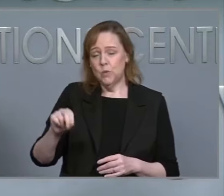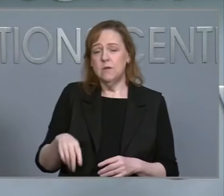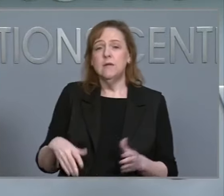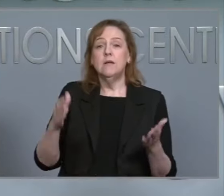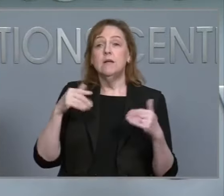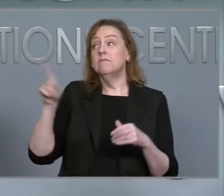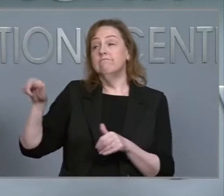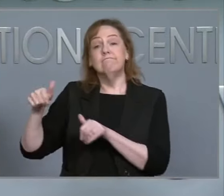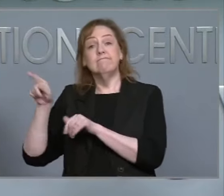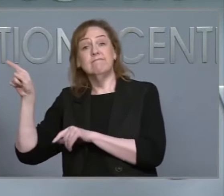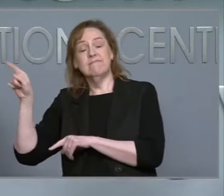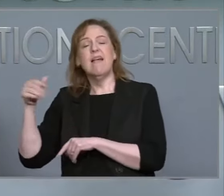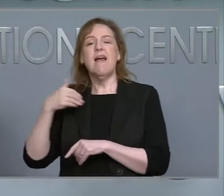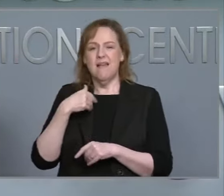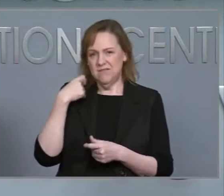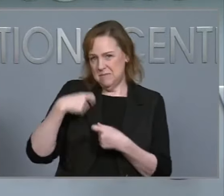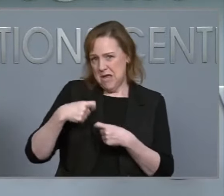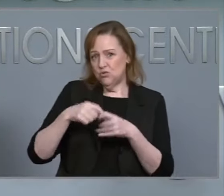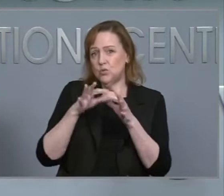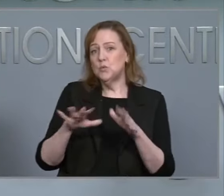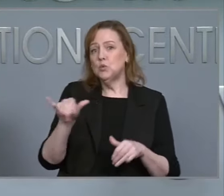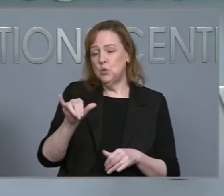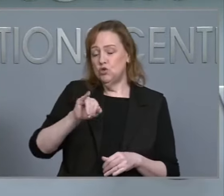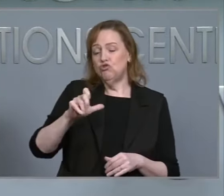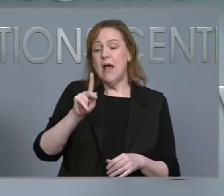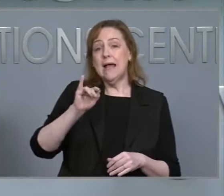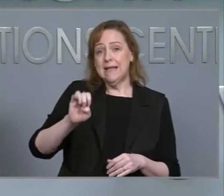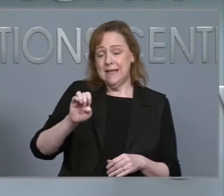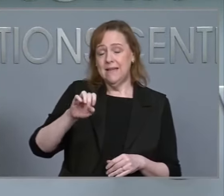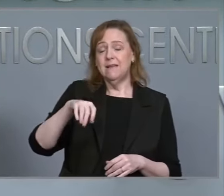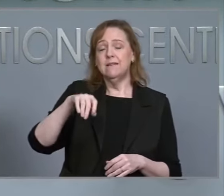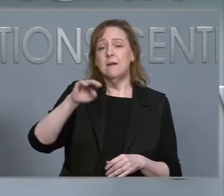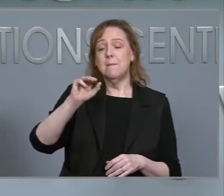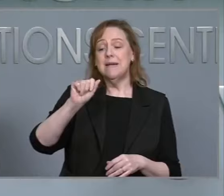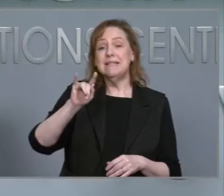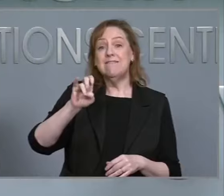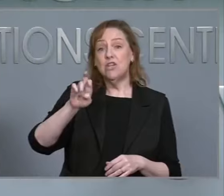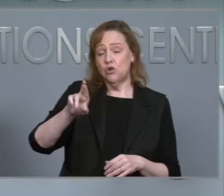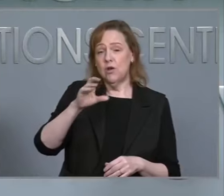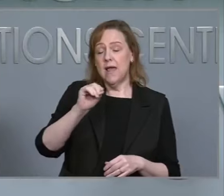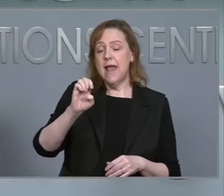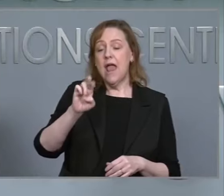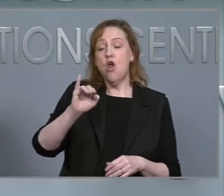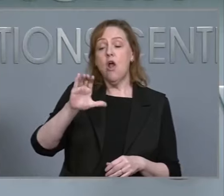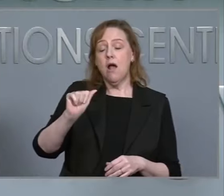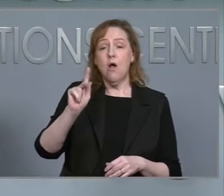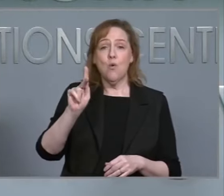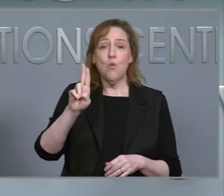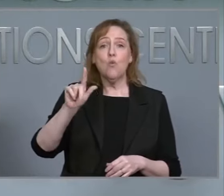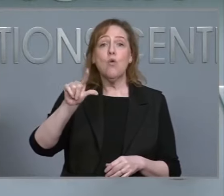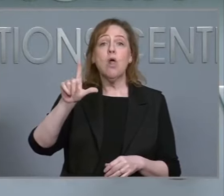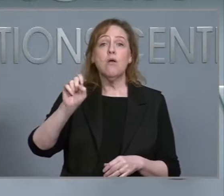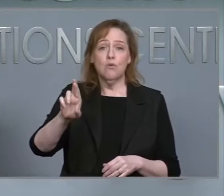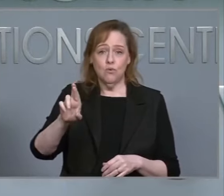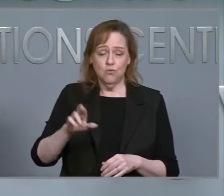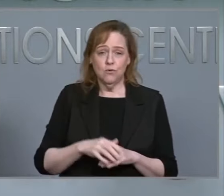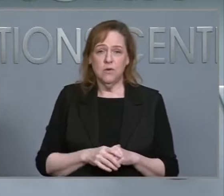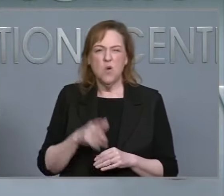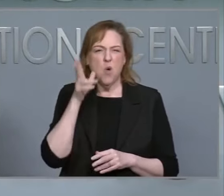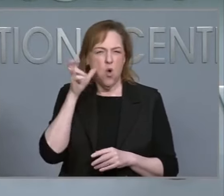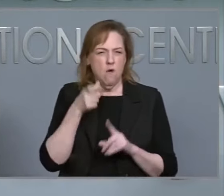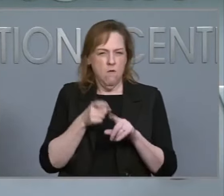interpreters are Jackie Mativier and Erica Kugler. We'll first hear from Emergency Management,